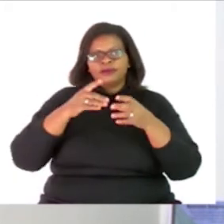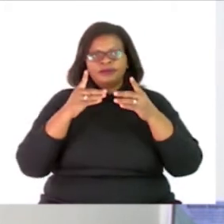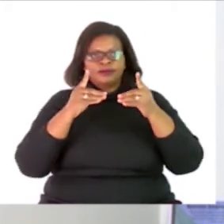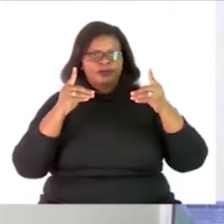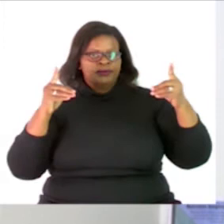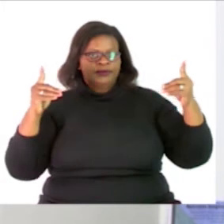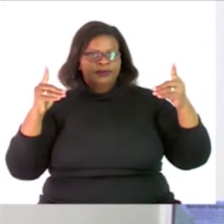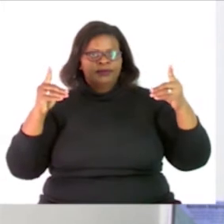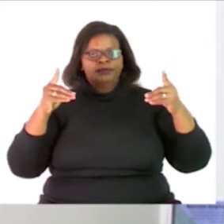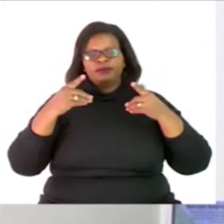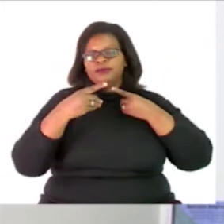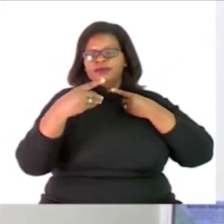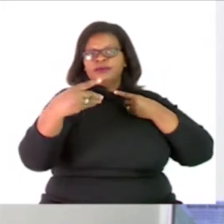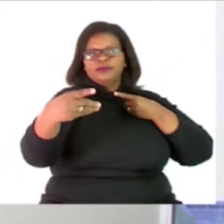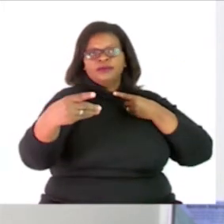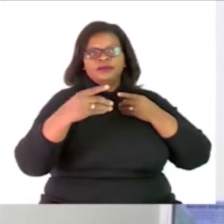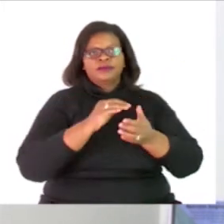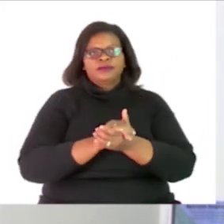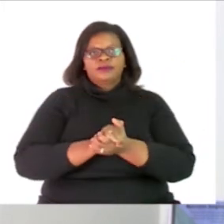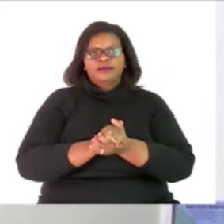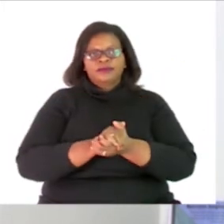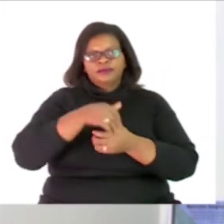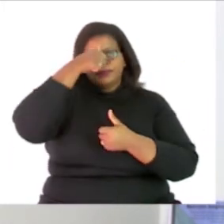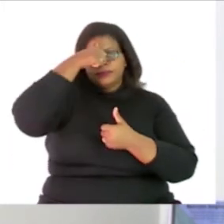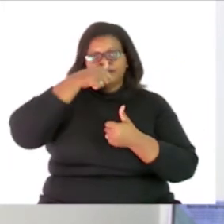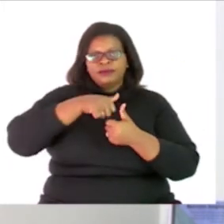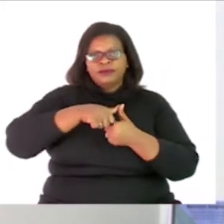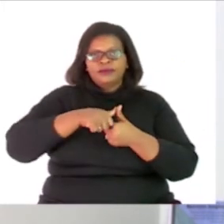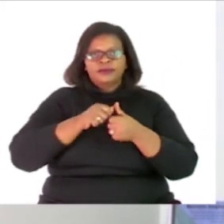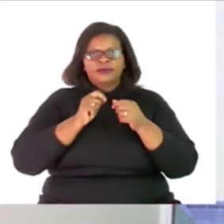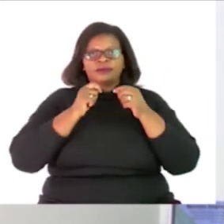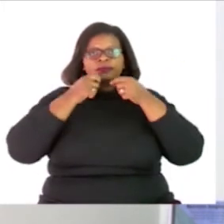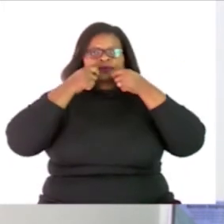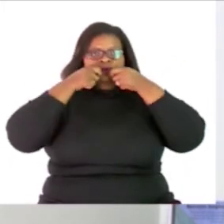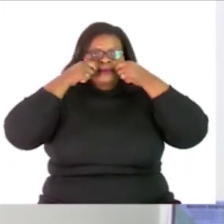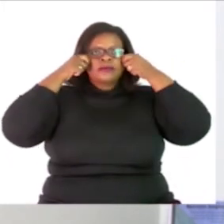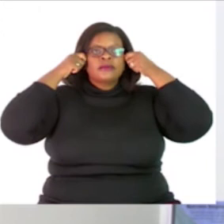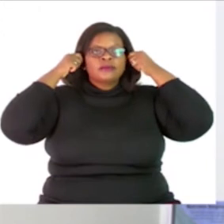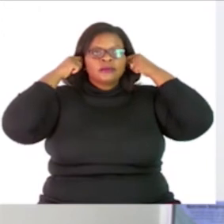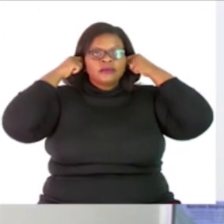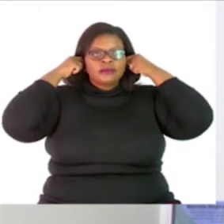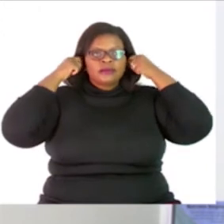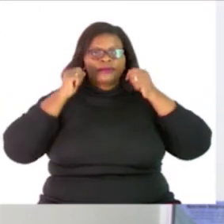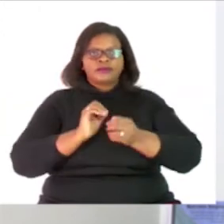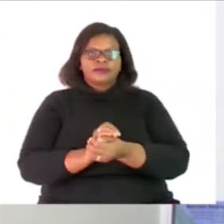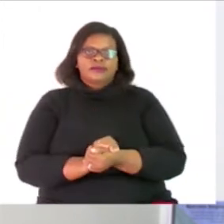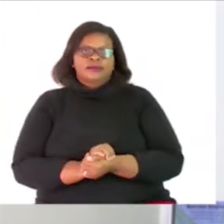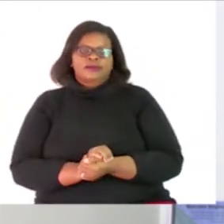distance and also remember to put on your masks